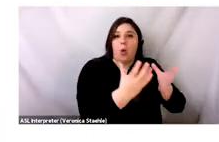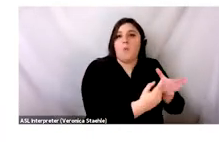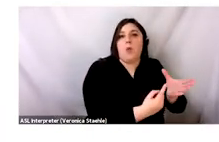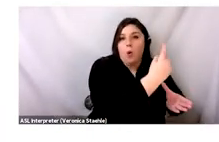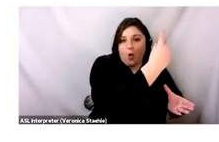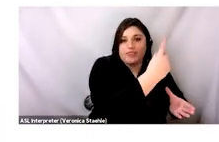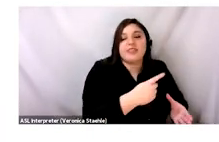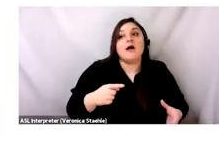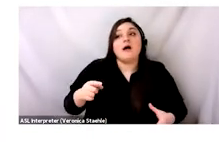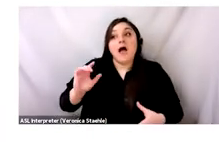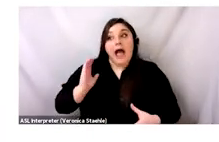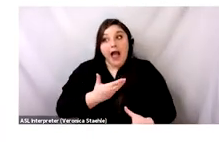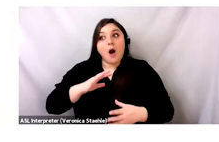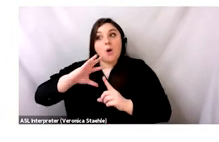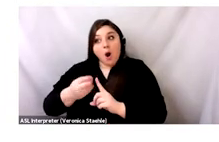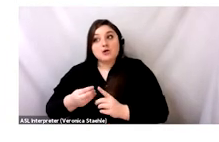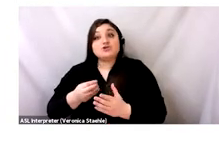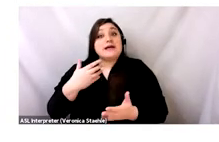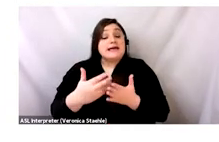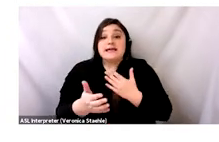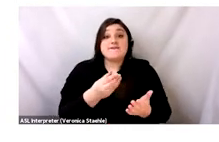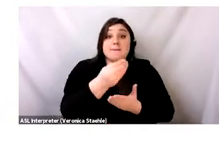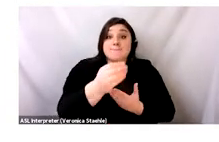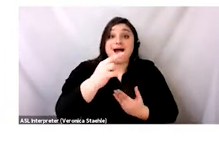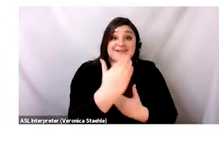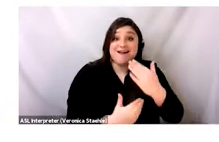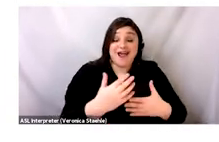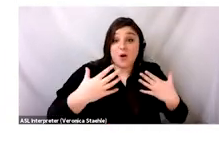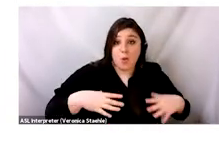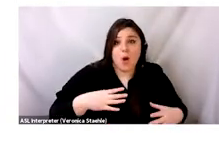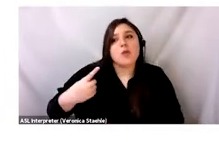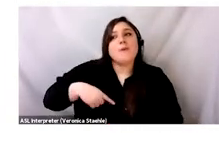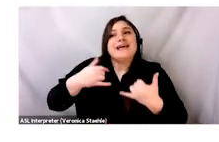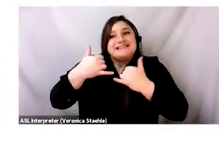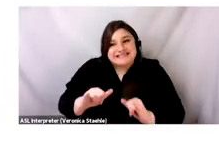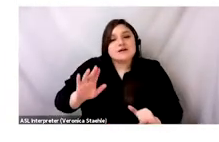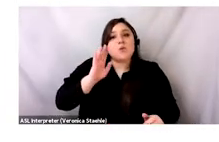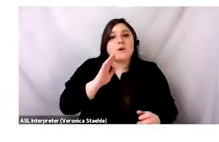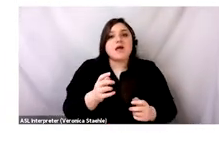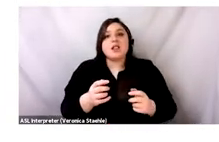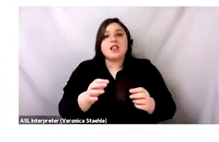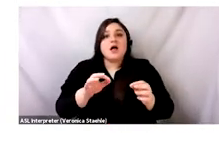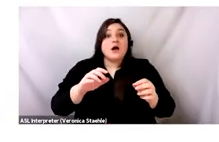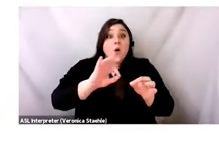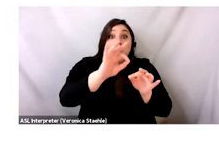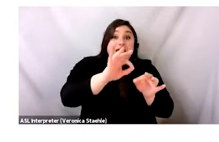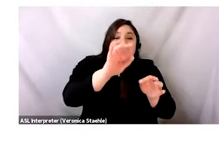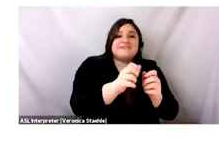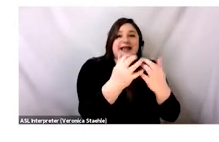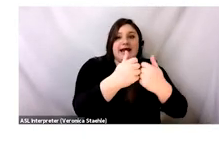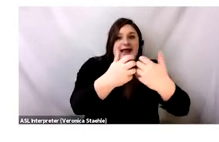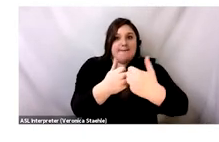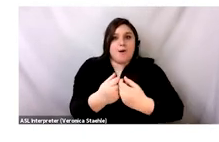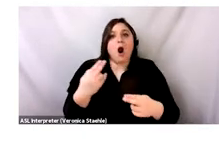different from what we see in the global north. Because it's more like, in the global north, think clothing is seen mostly as a commodity and a